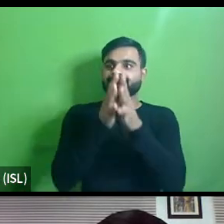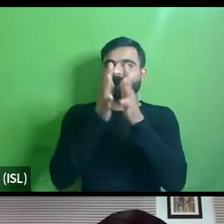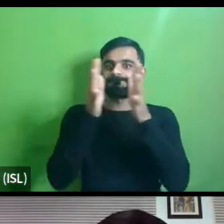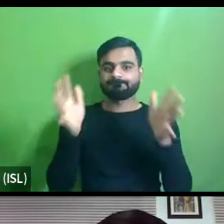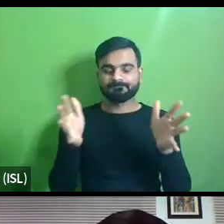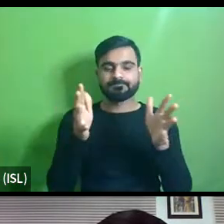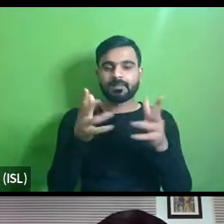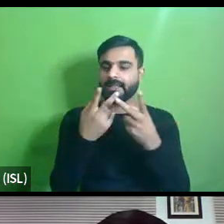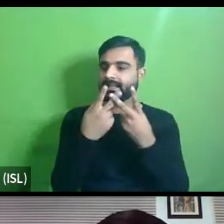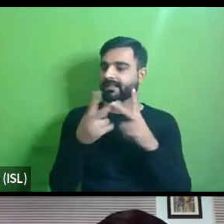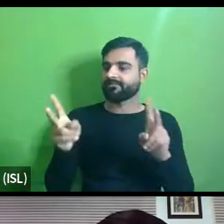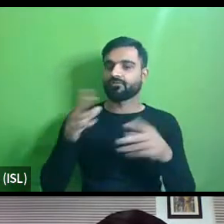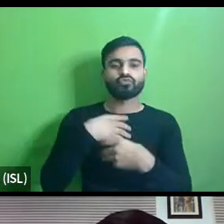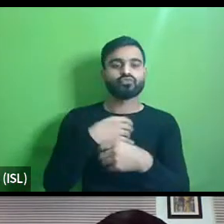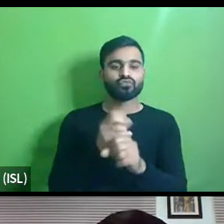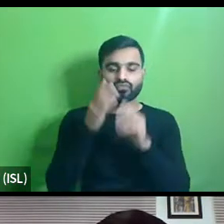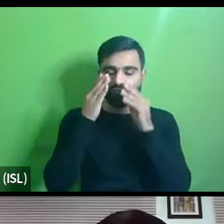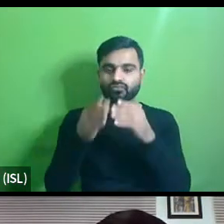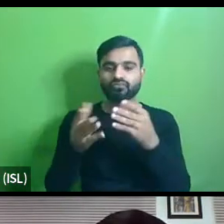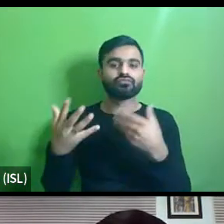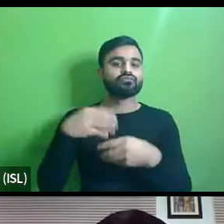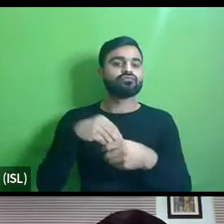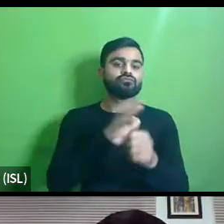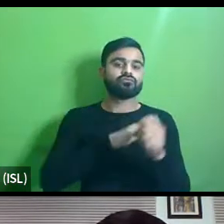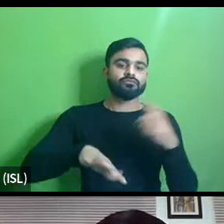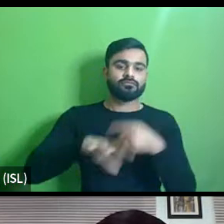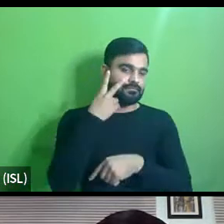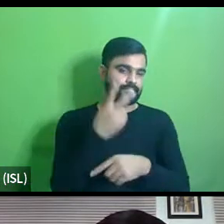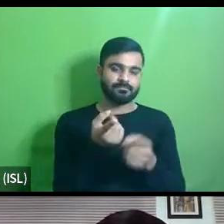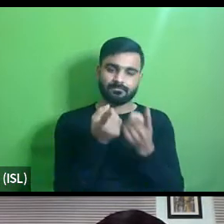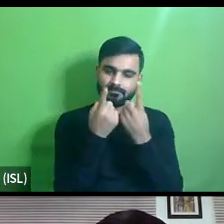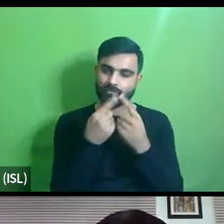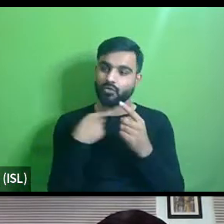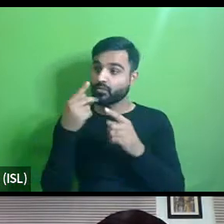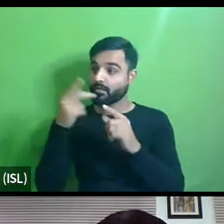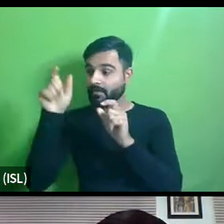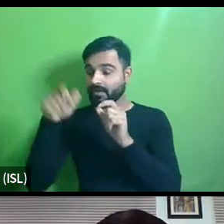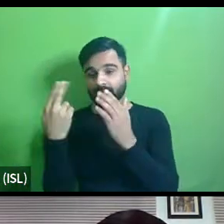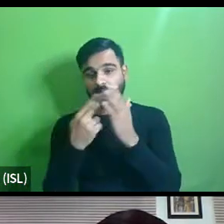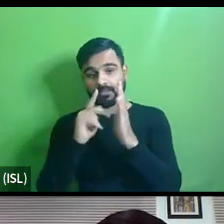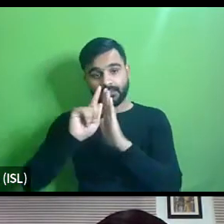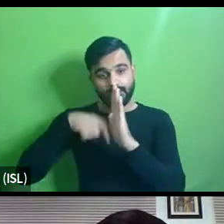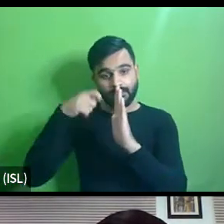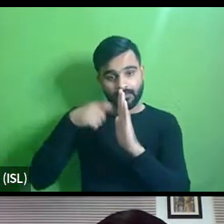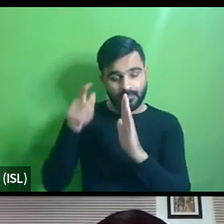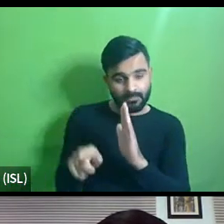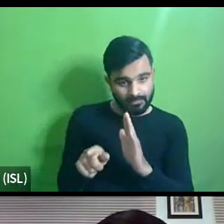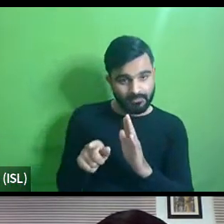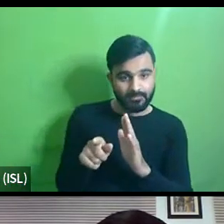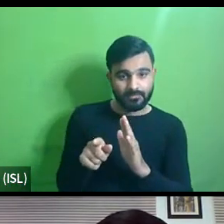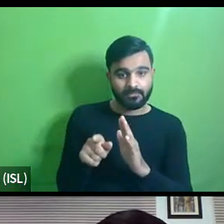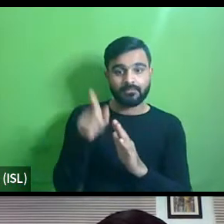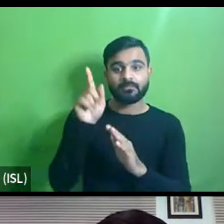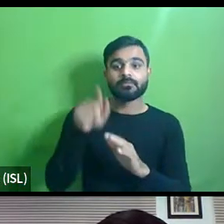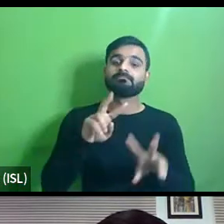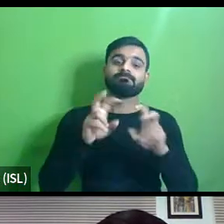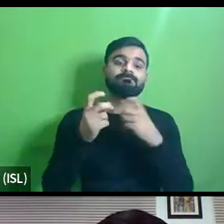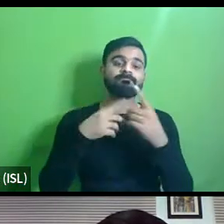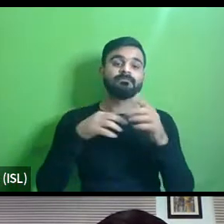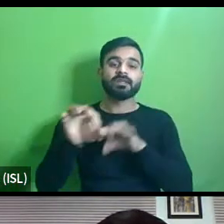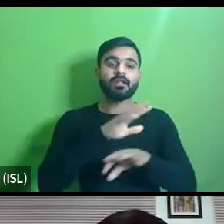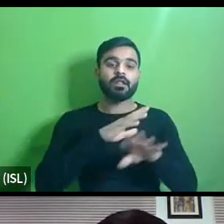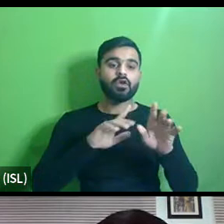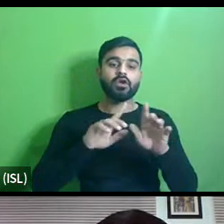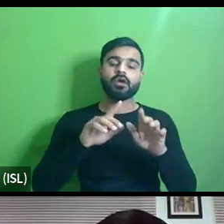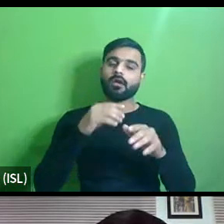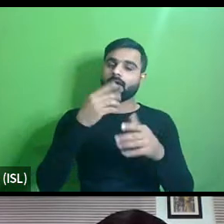a difference it has to really percolate down to people who design projects like uh vidya was talking about urban local bodies